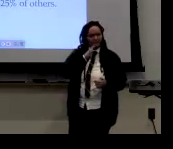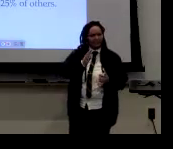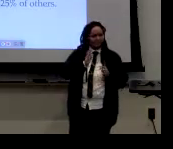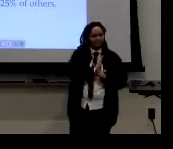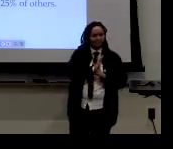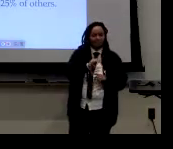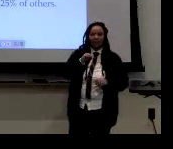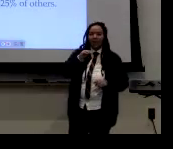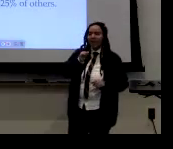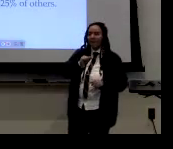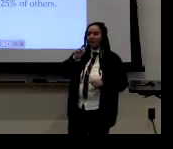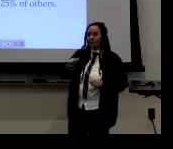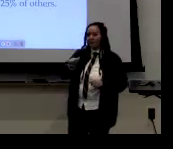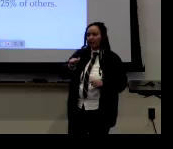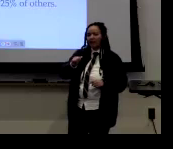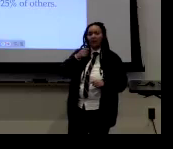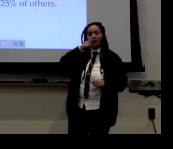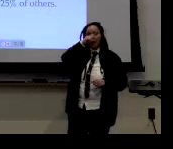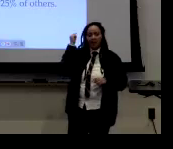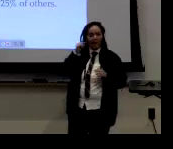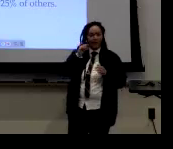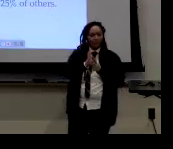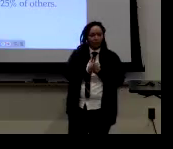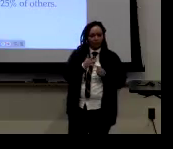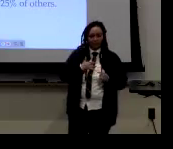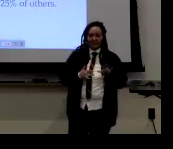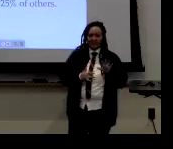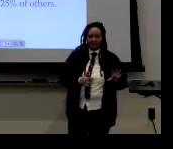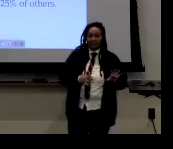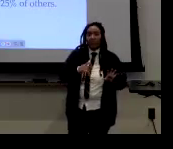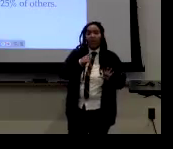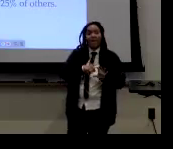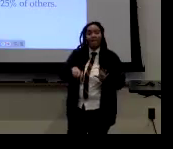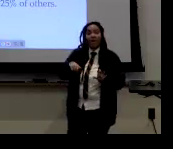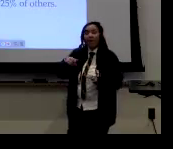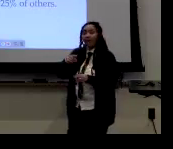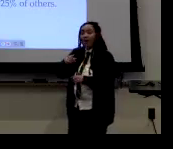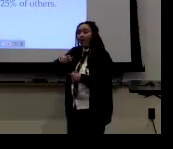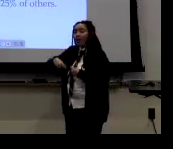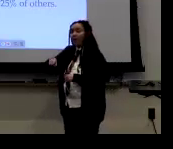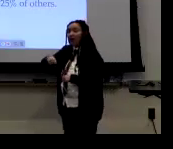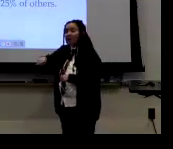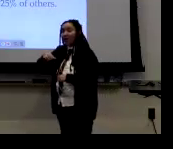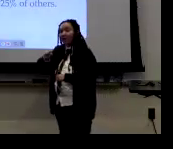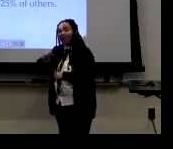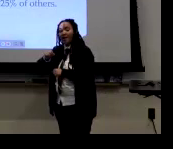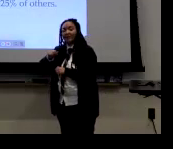so of all of the studs, um, there were, were some that were African-American.